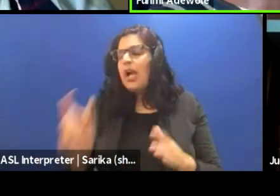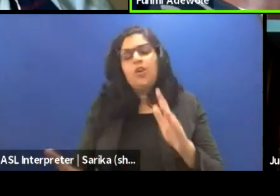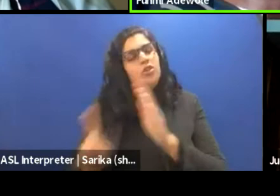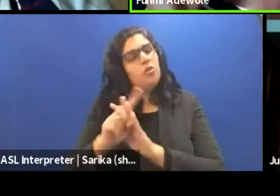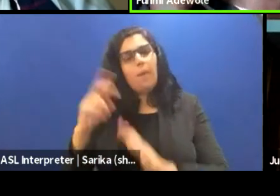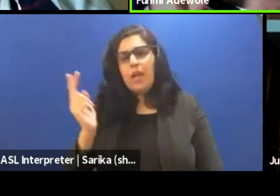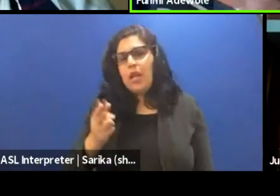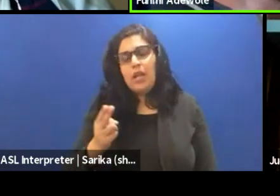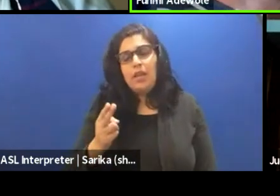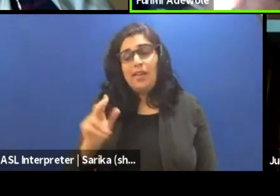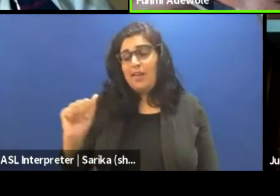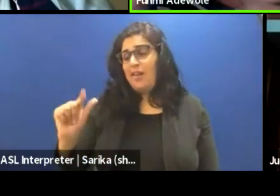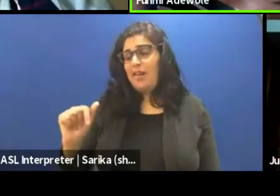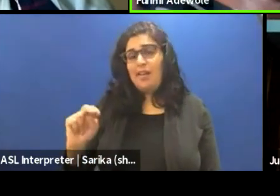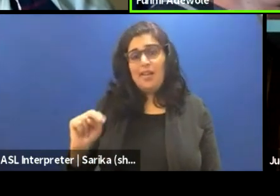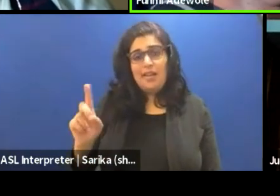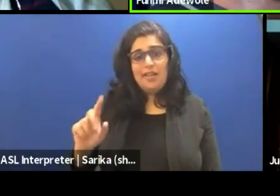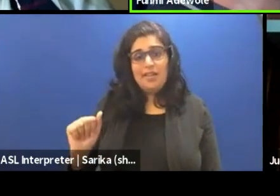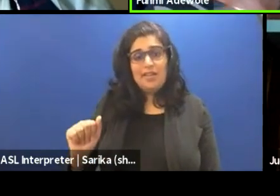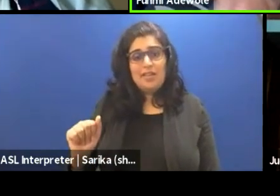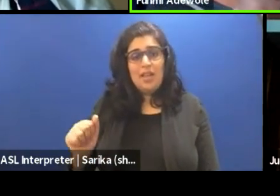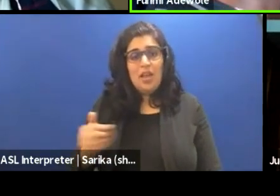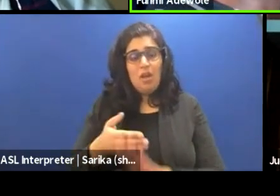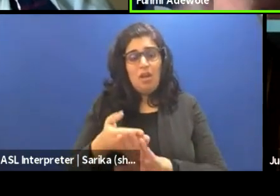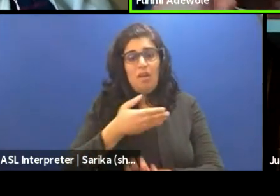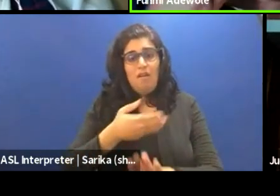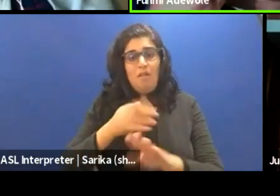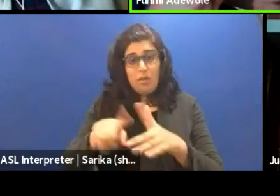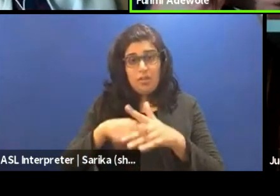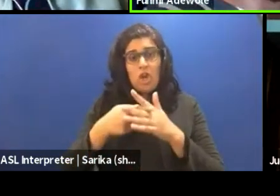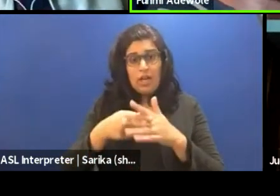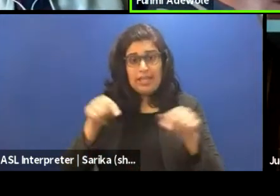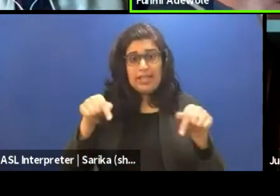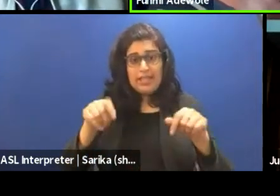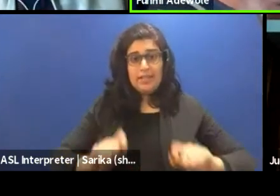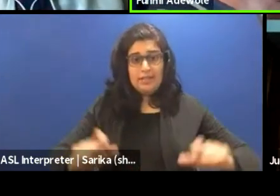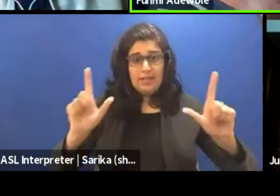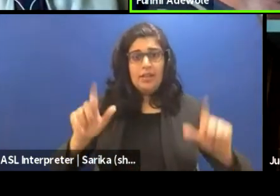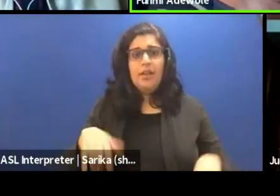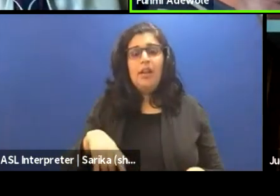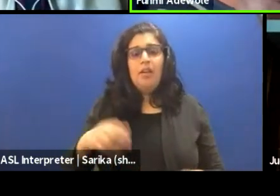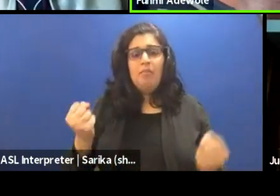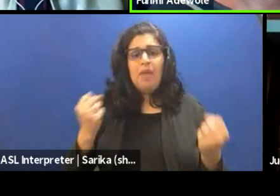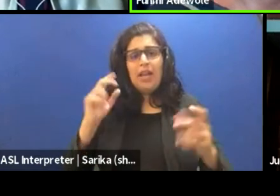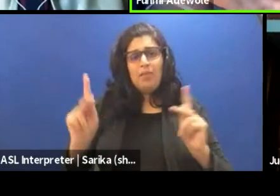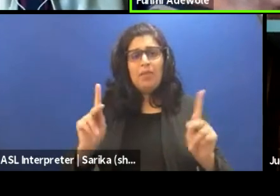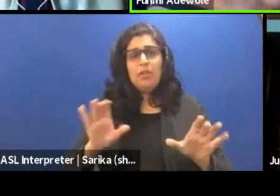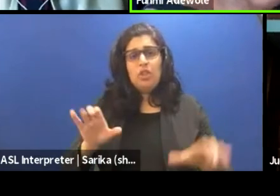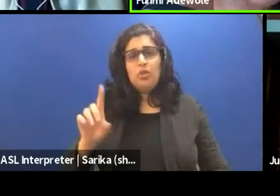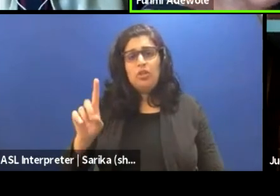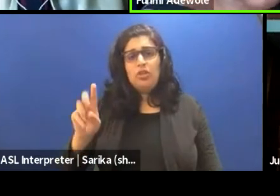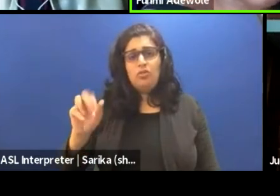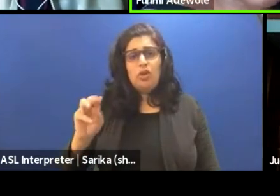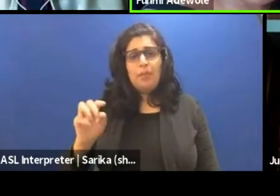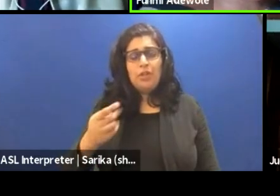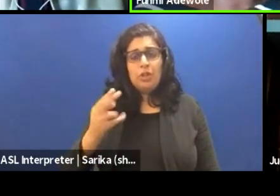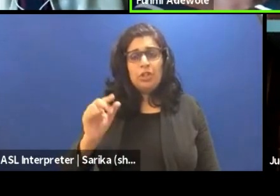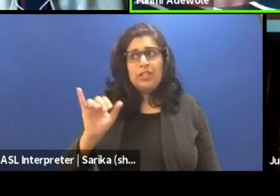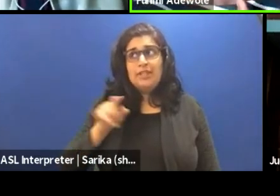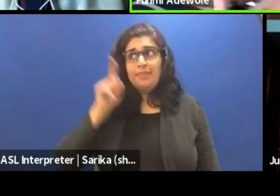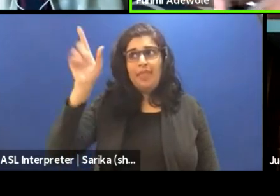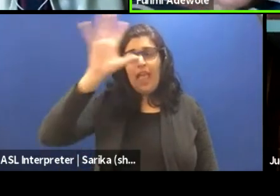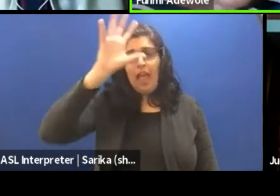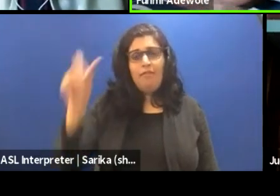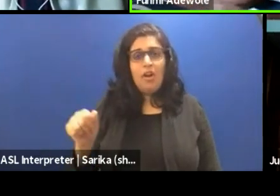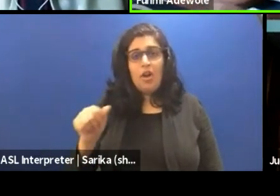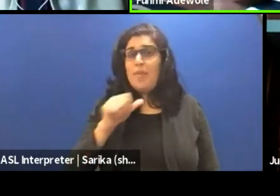Aganza was saying before we came on air, that a lot of people do dramaturgy in Africa. They don't call themselves dramaturgy.